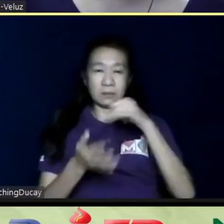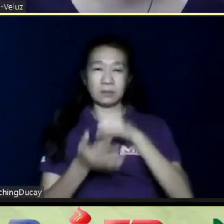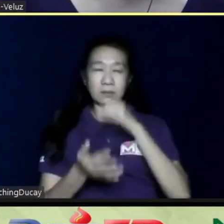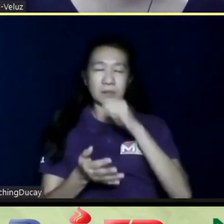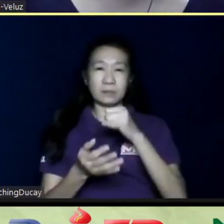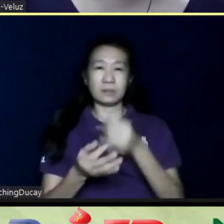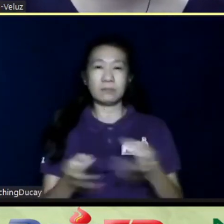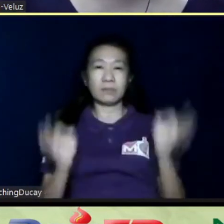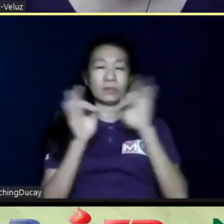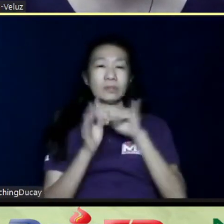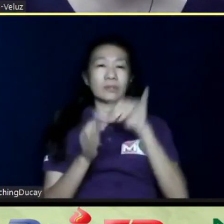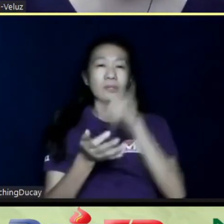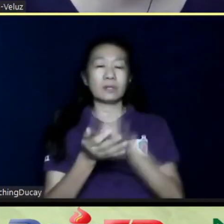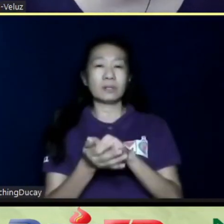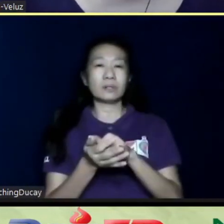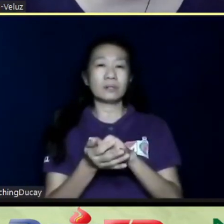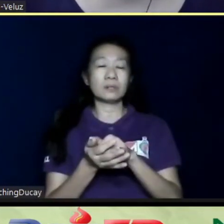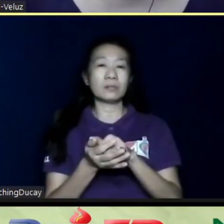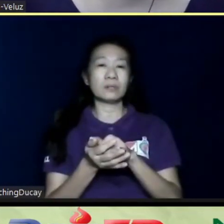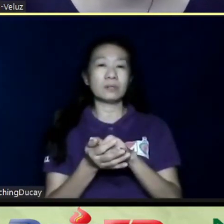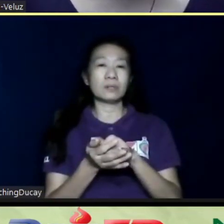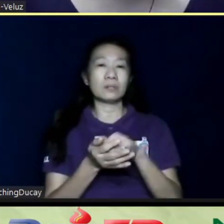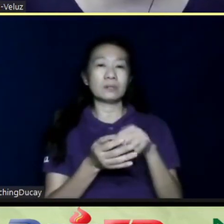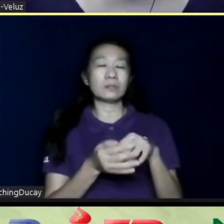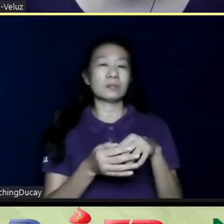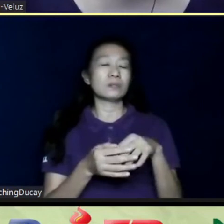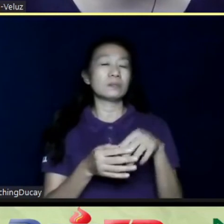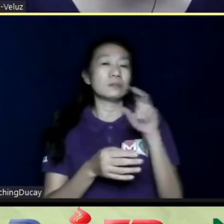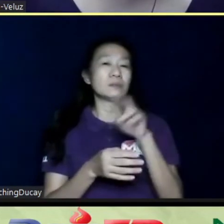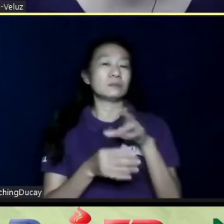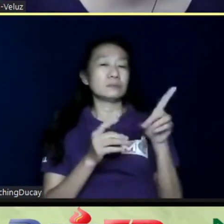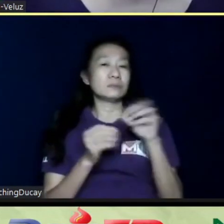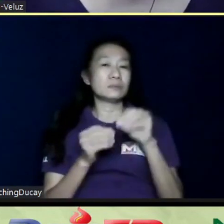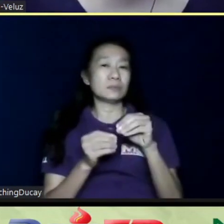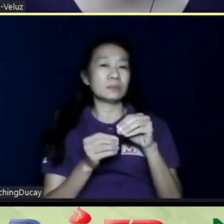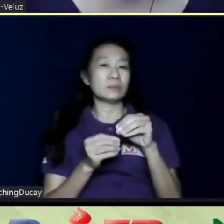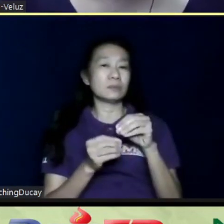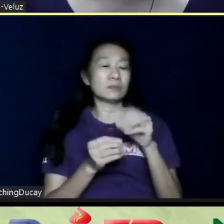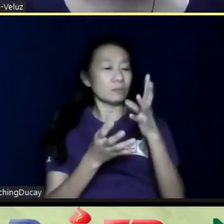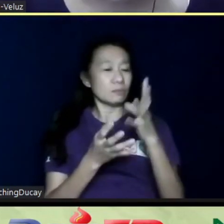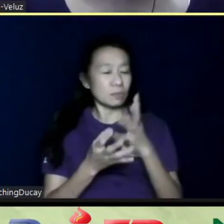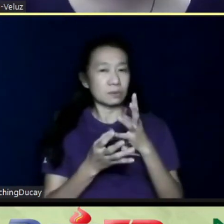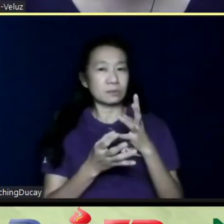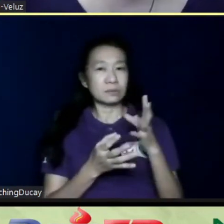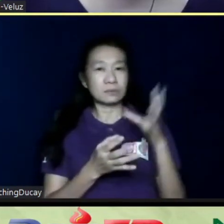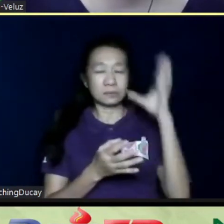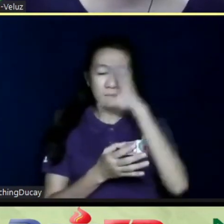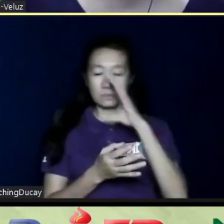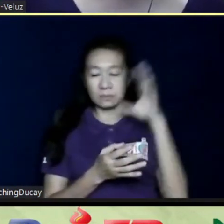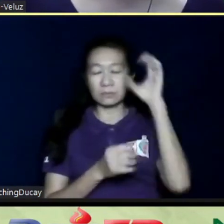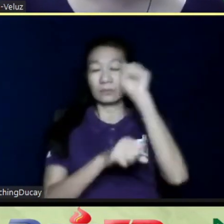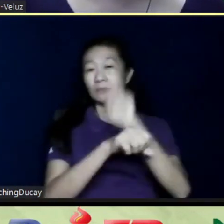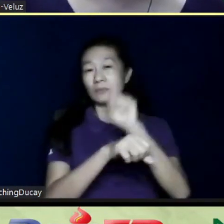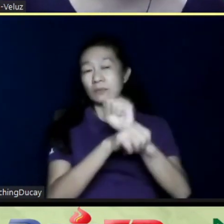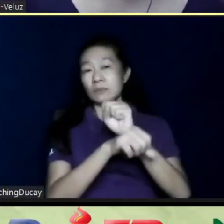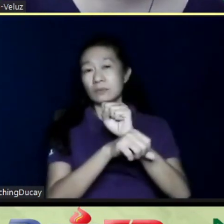that they flex their sense of self-determination. they have to want to find work. So once